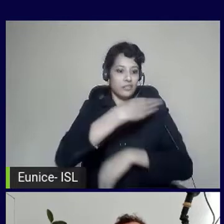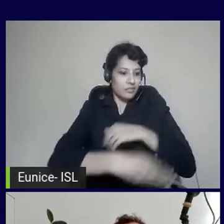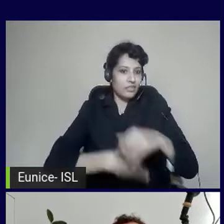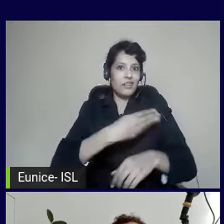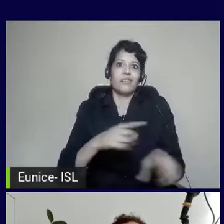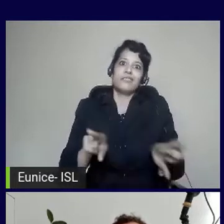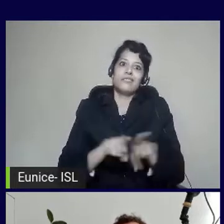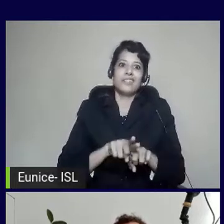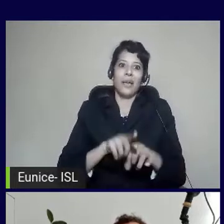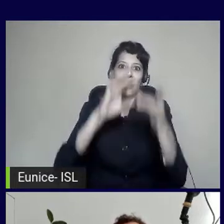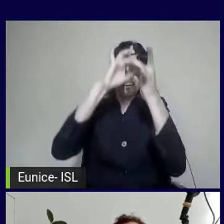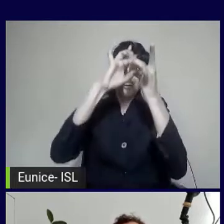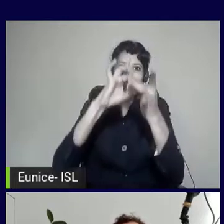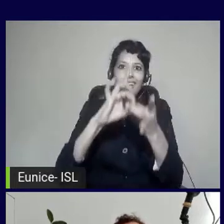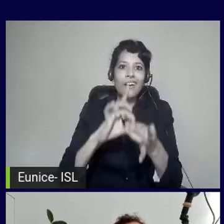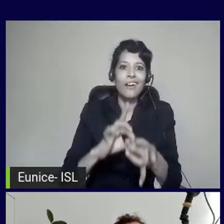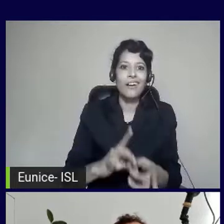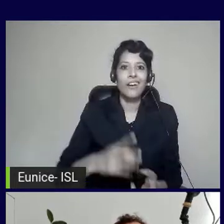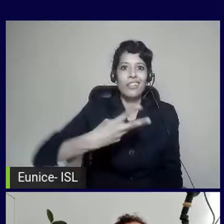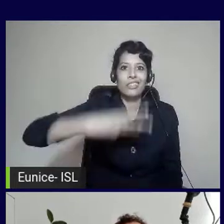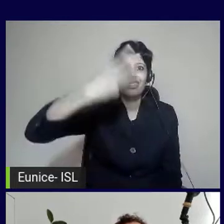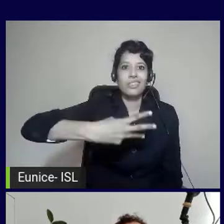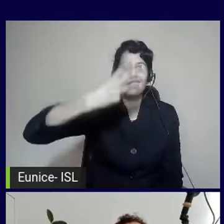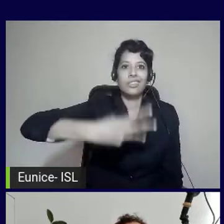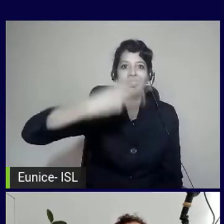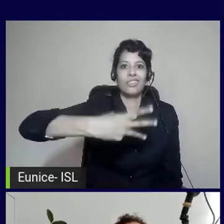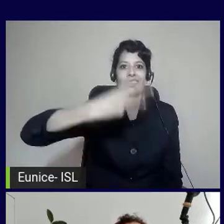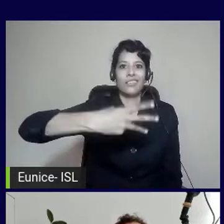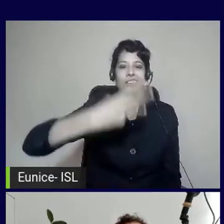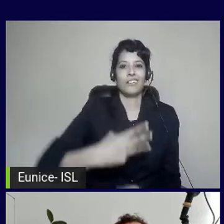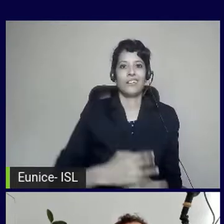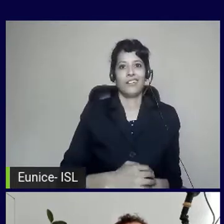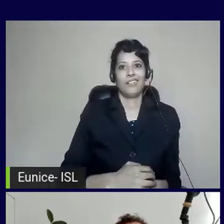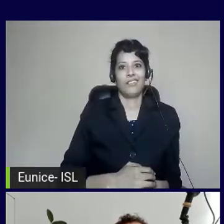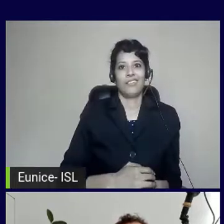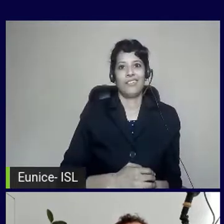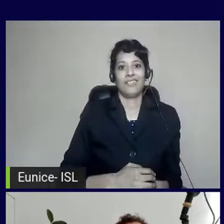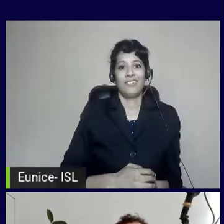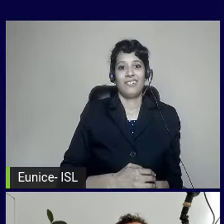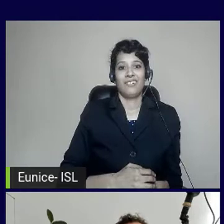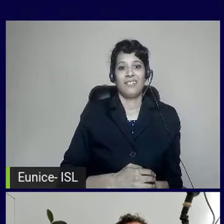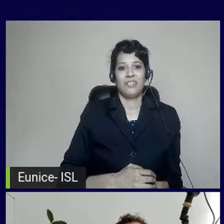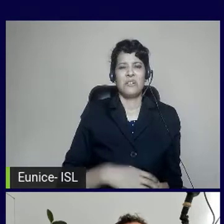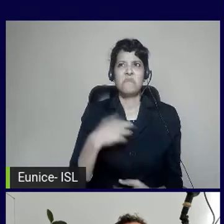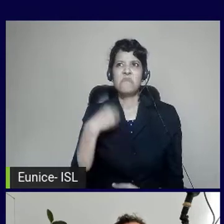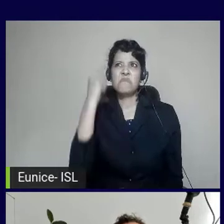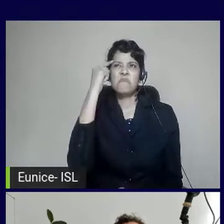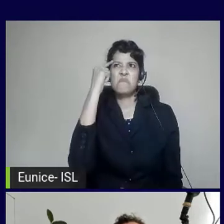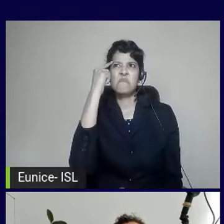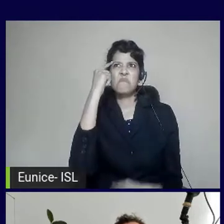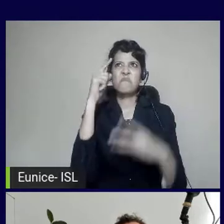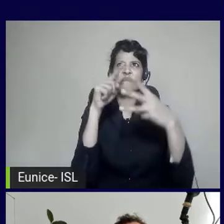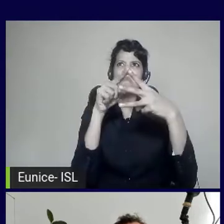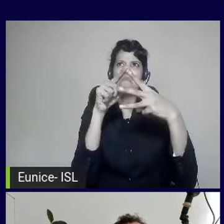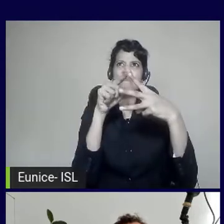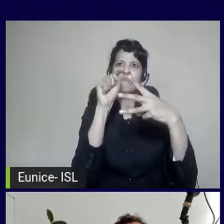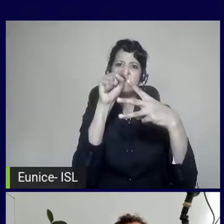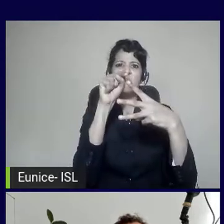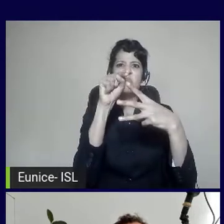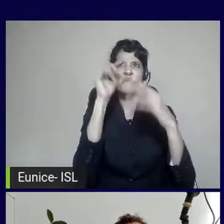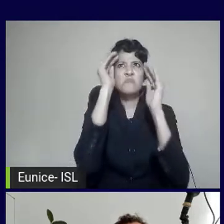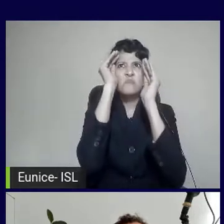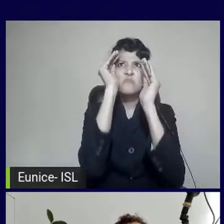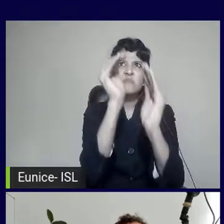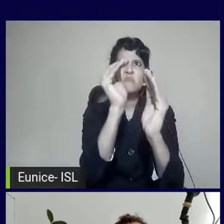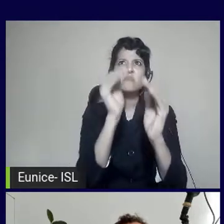But if you go to your stakeholders or your manager and you say, I want to cater for just that person with one arm, he's going to say to you, the U.S. Center for